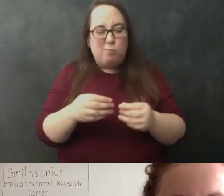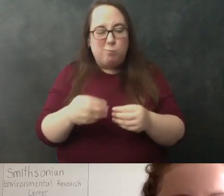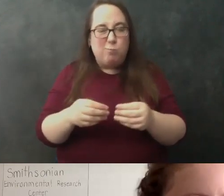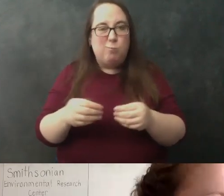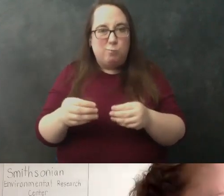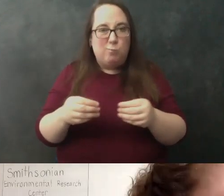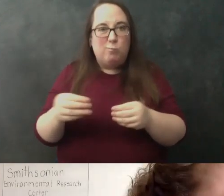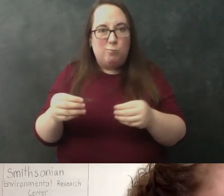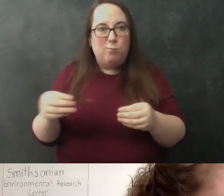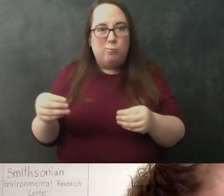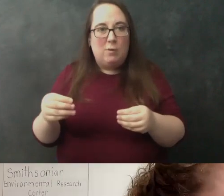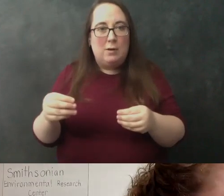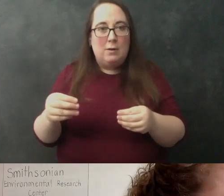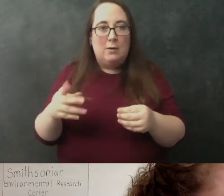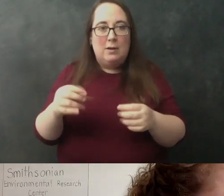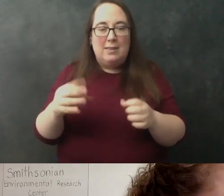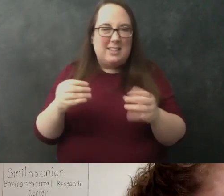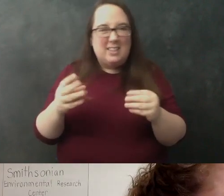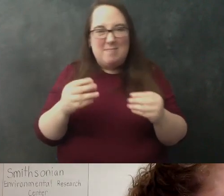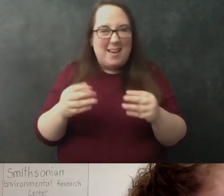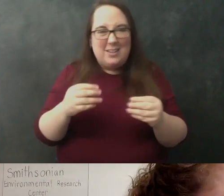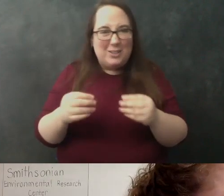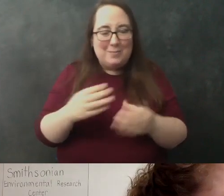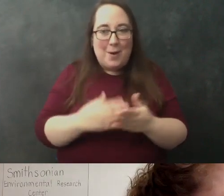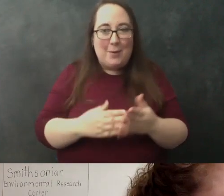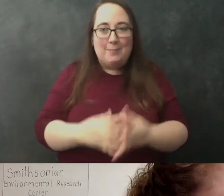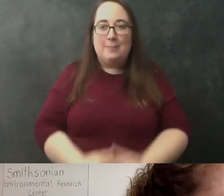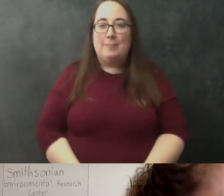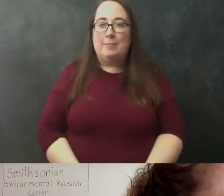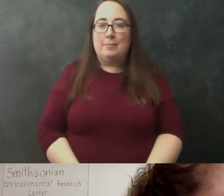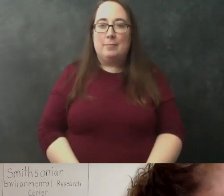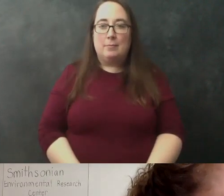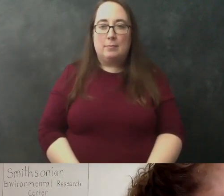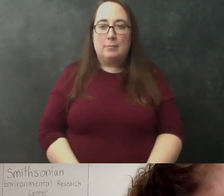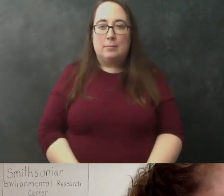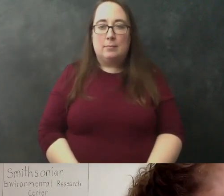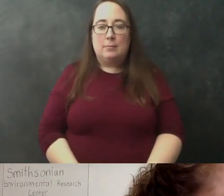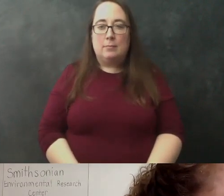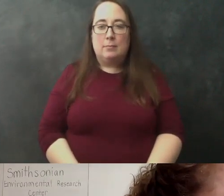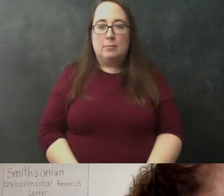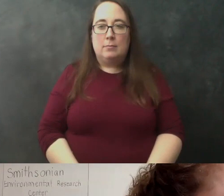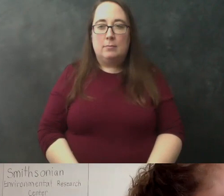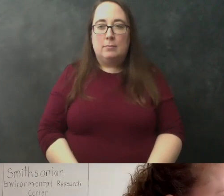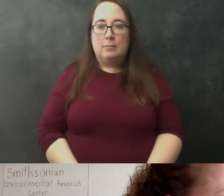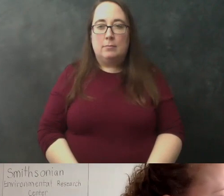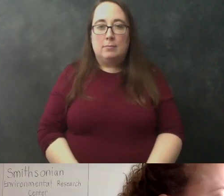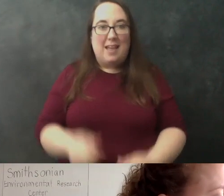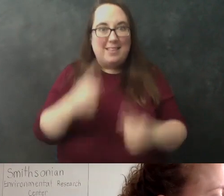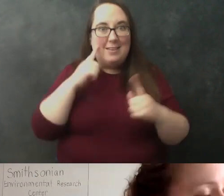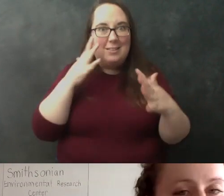hence the mashing part cool oh my gosh okay so i think we need some sound effects done